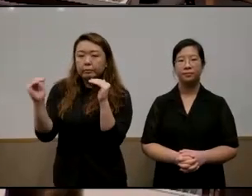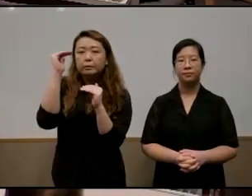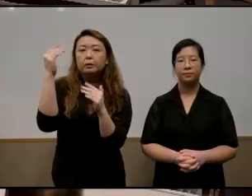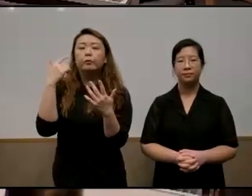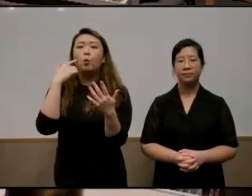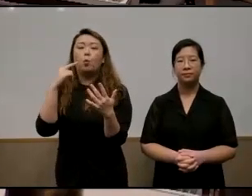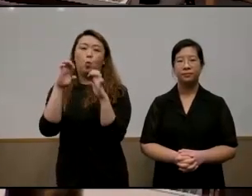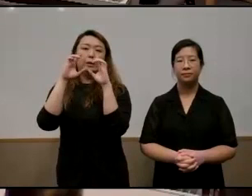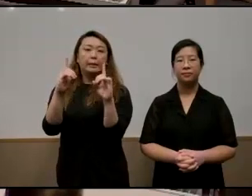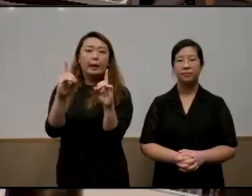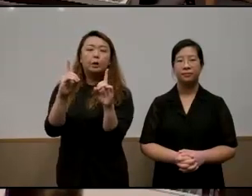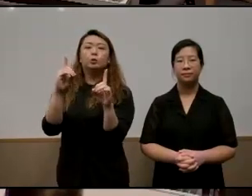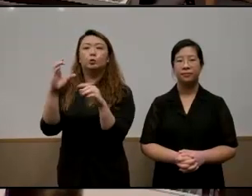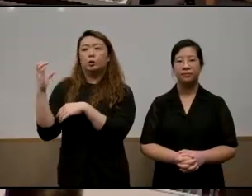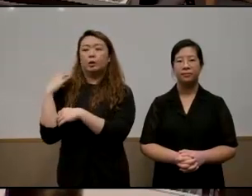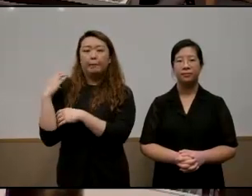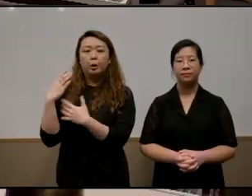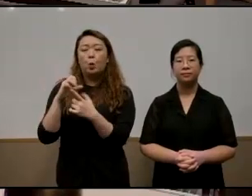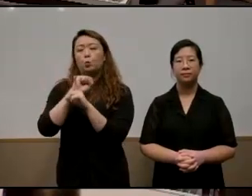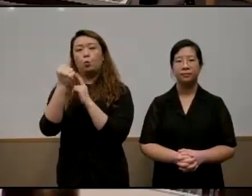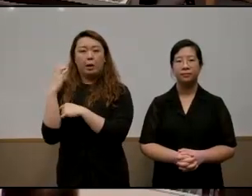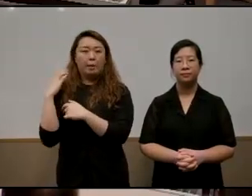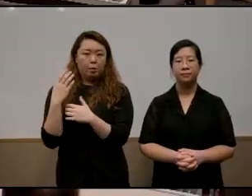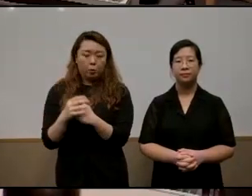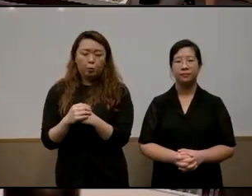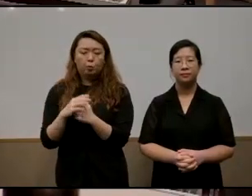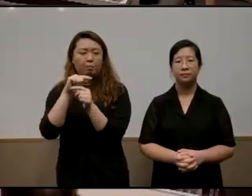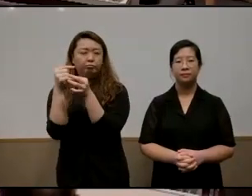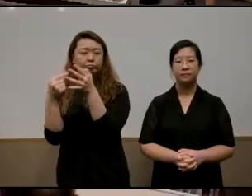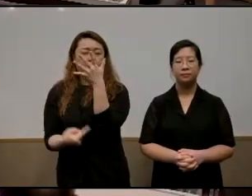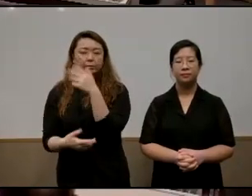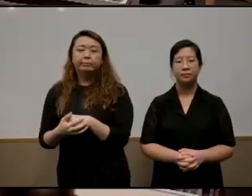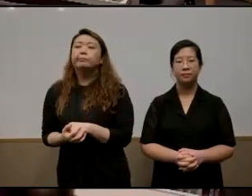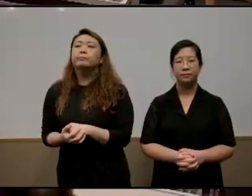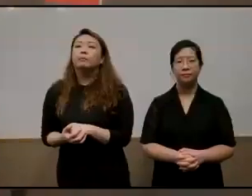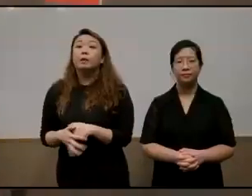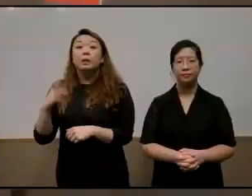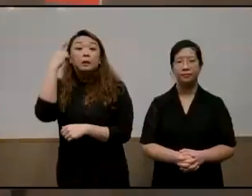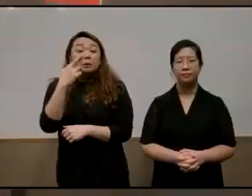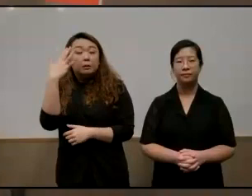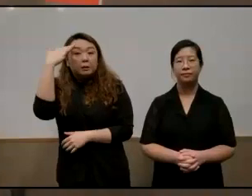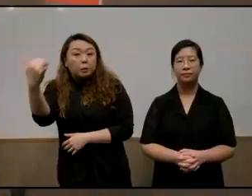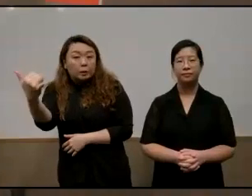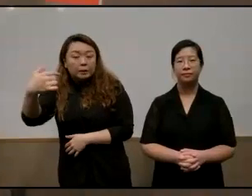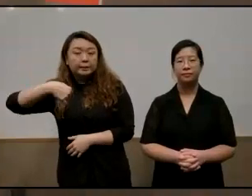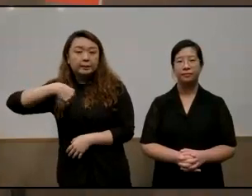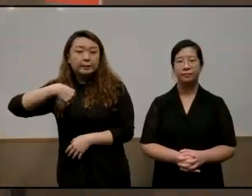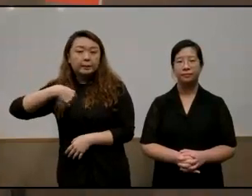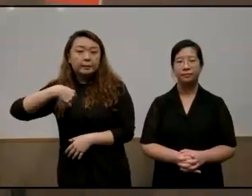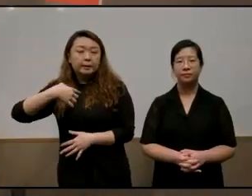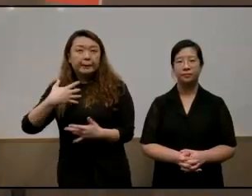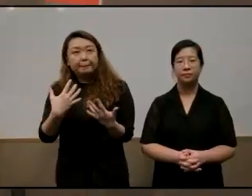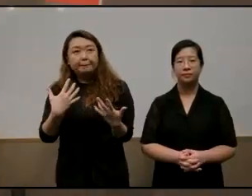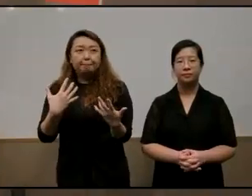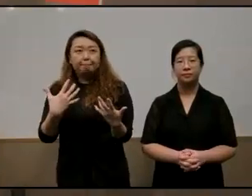social capital cultural capital um and so on um the reasons why i uh